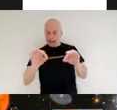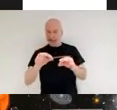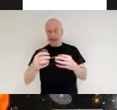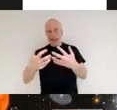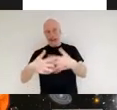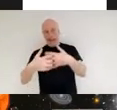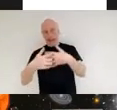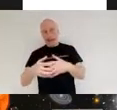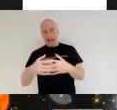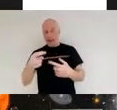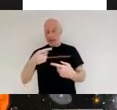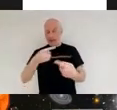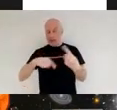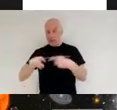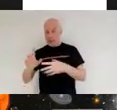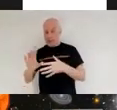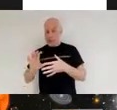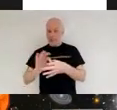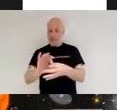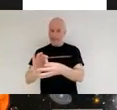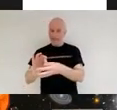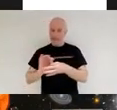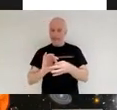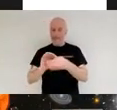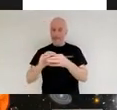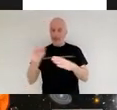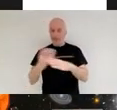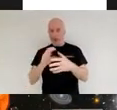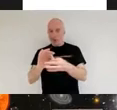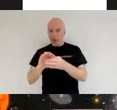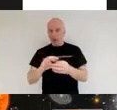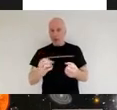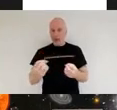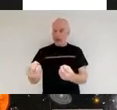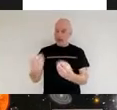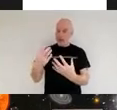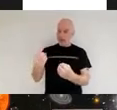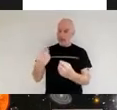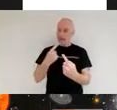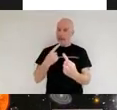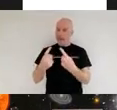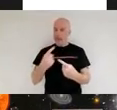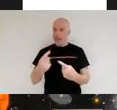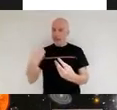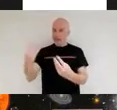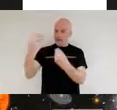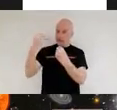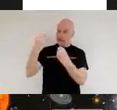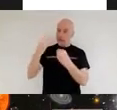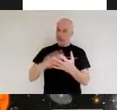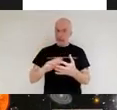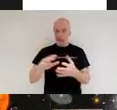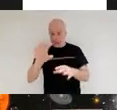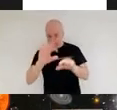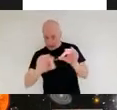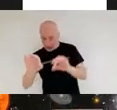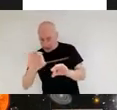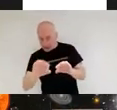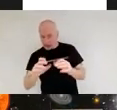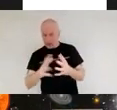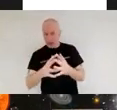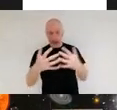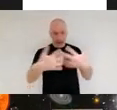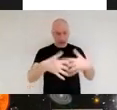with they give us information about what they're doing they train us up on the science and the engineering behind current space